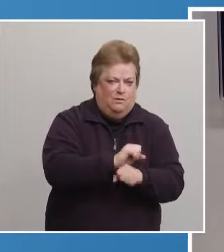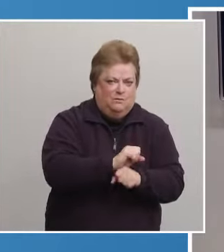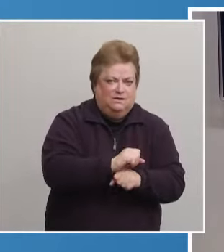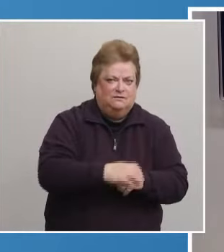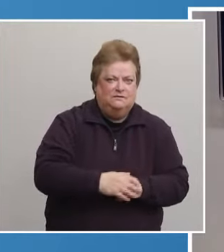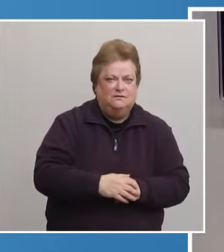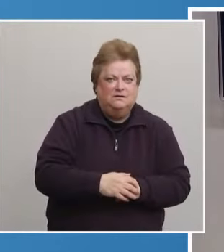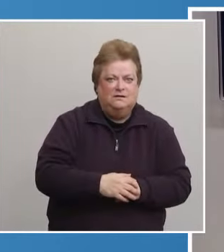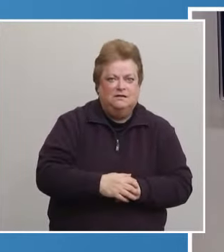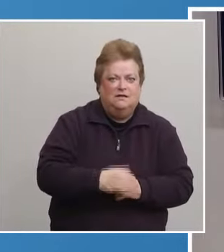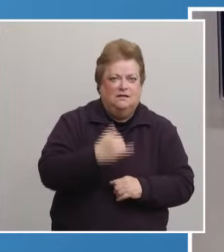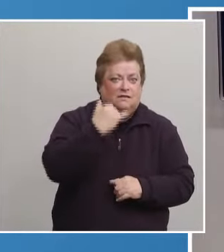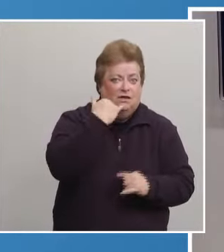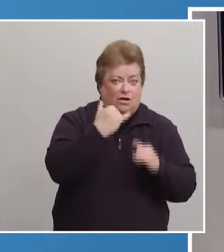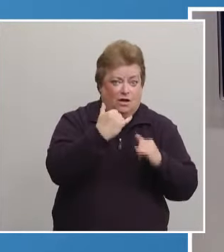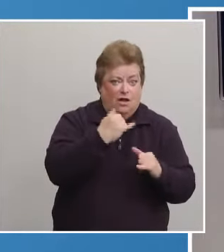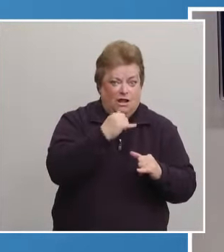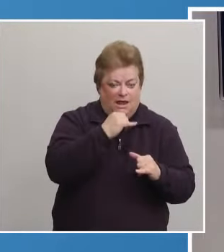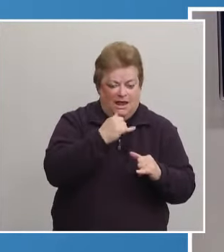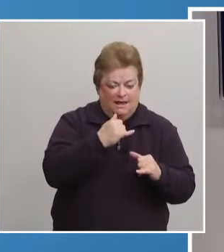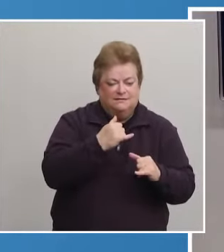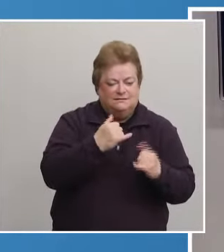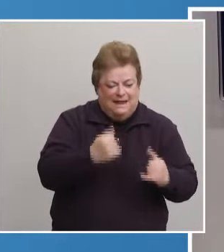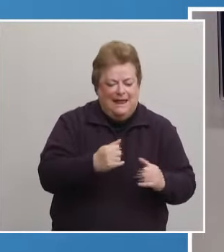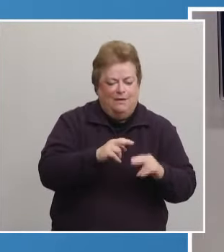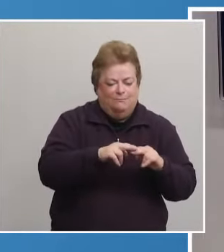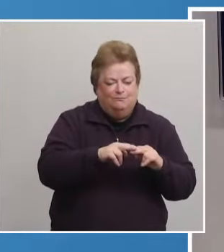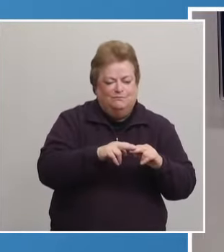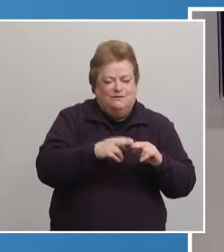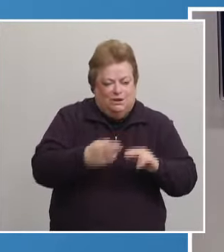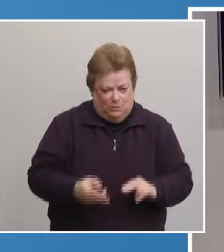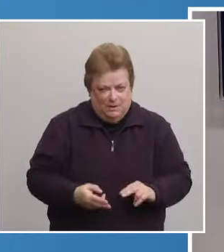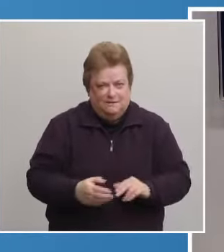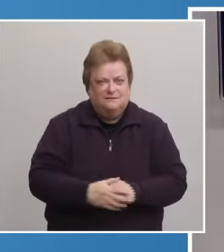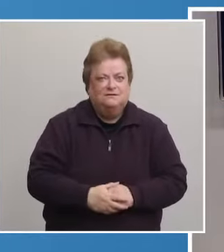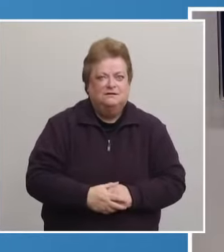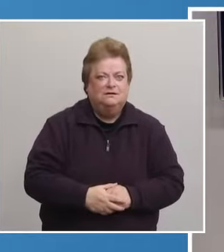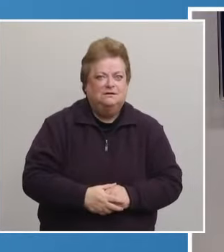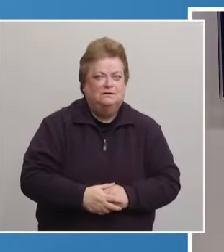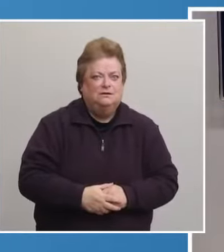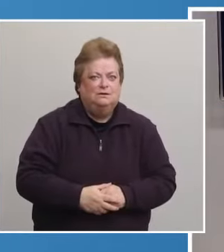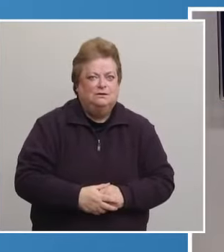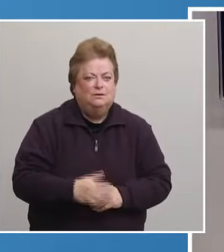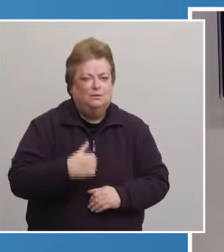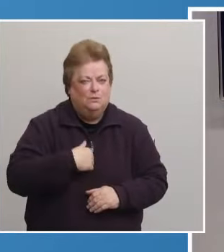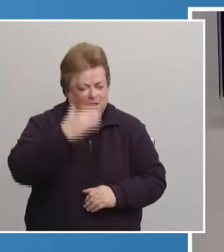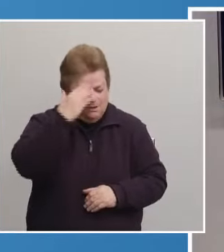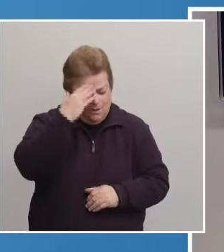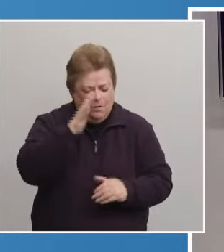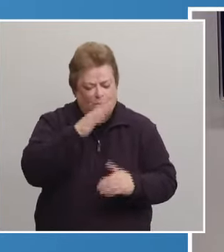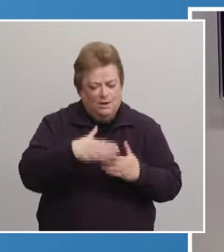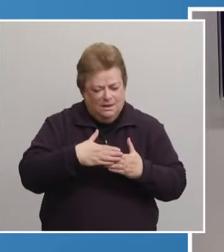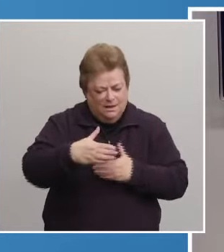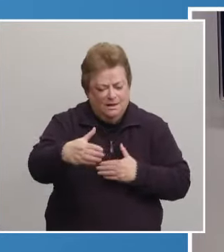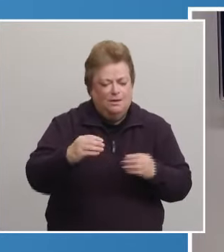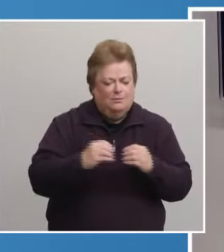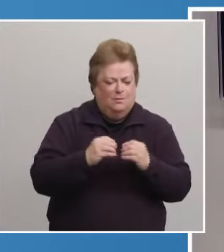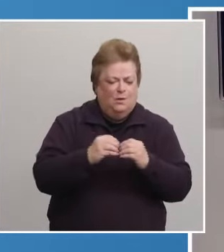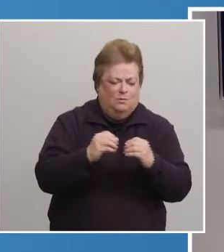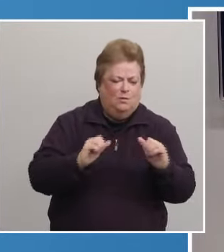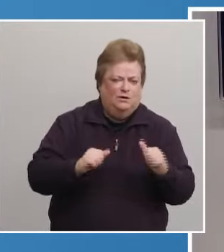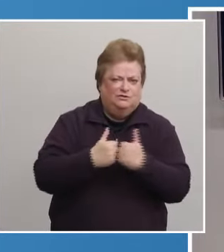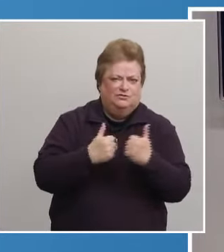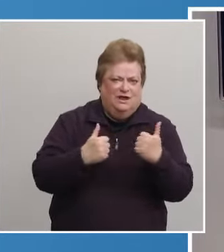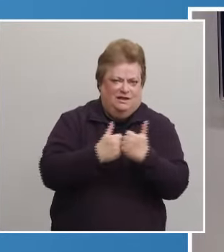Call volume has also significantly decreased. We know that there will be challenges as we continue to roll out vaccine.